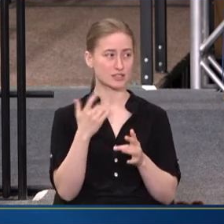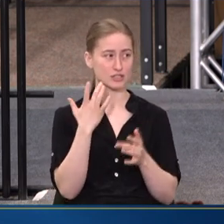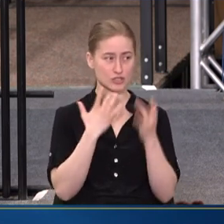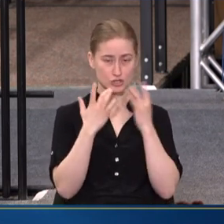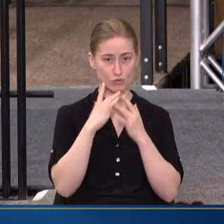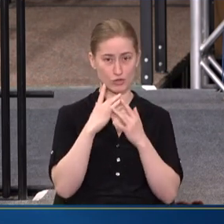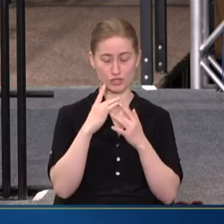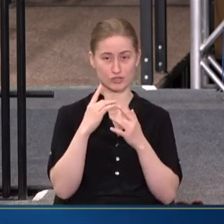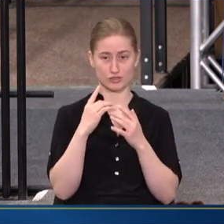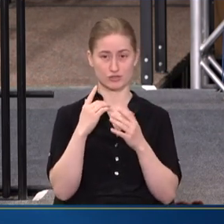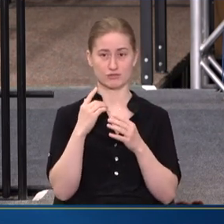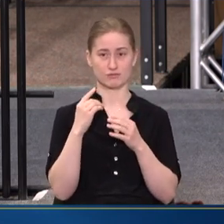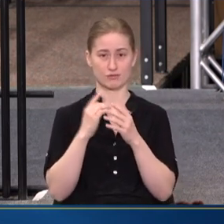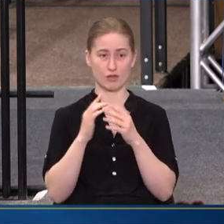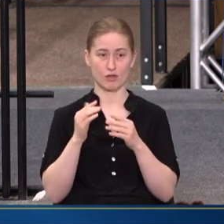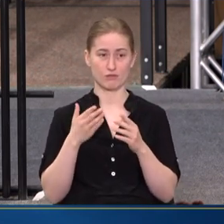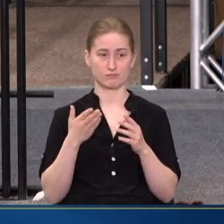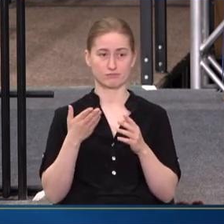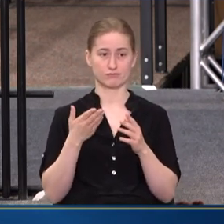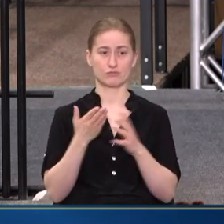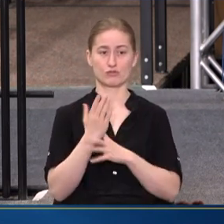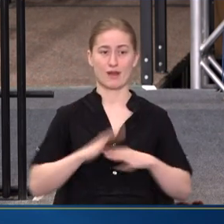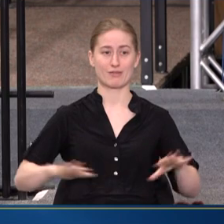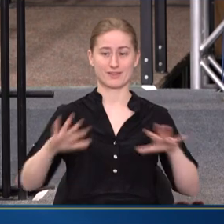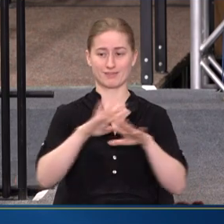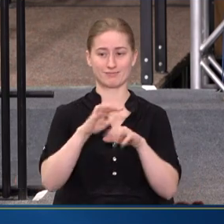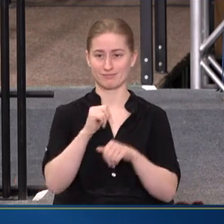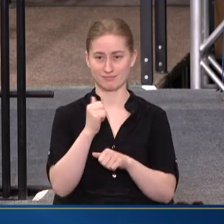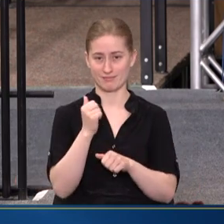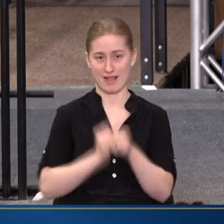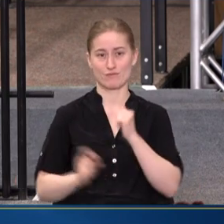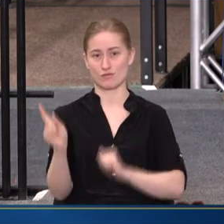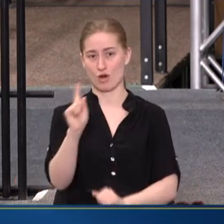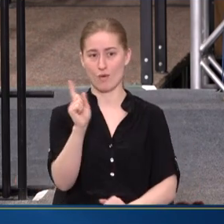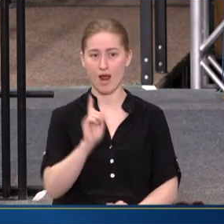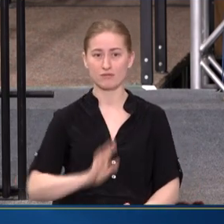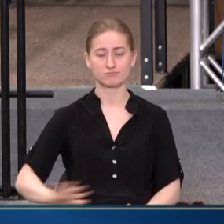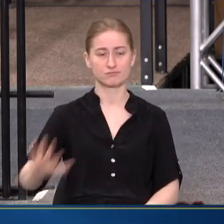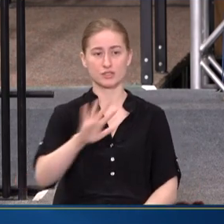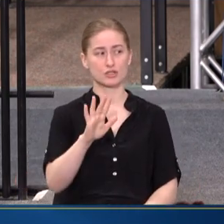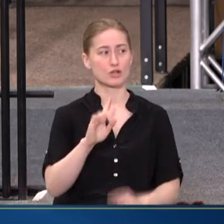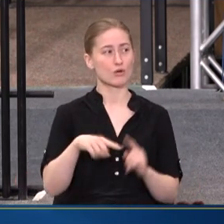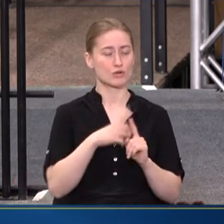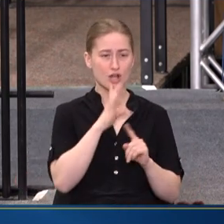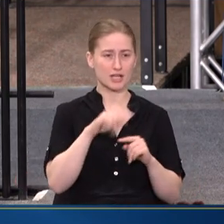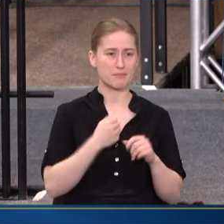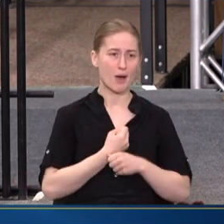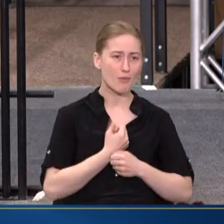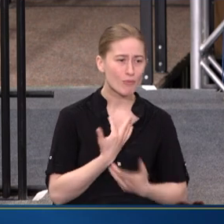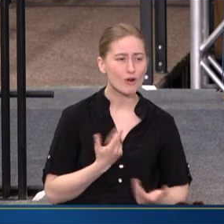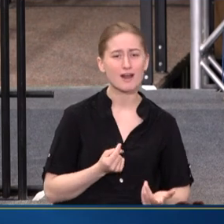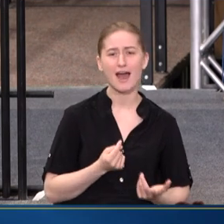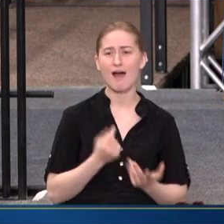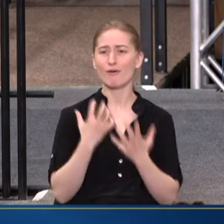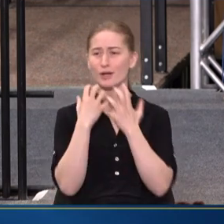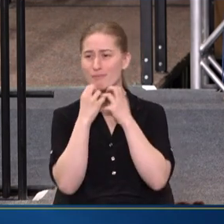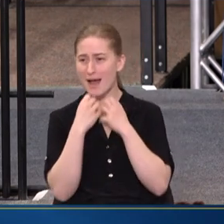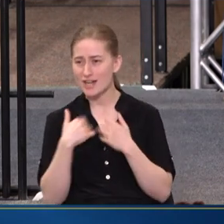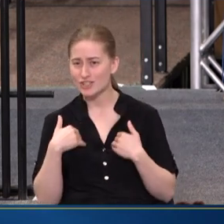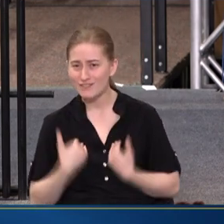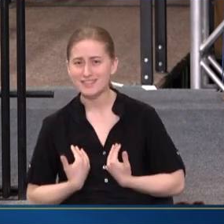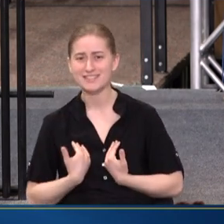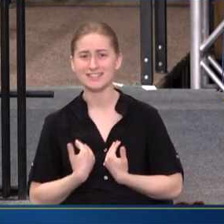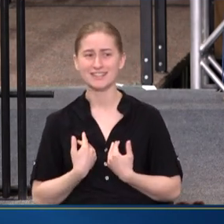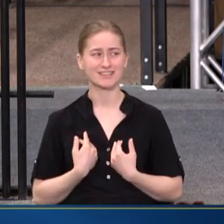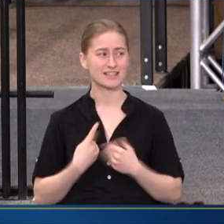ALL THROUGHOUT. SO THAT'S MY CONCERN, THAT WHEN WE TALK ABOUT BURNOUT AND COMPASSIONATE FATIGUE, I